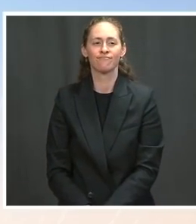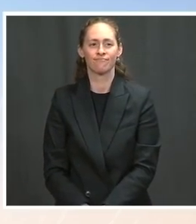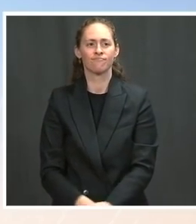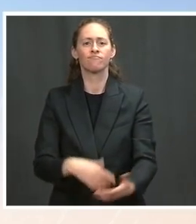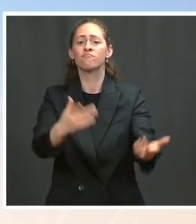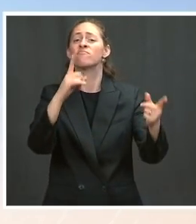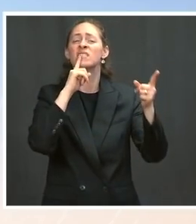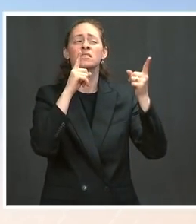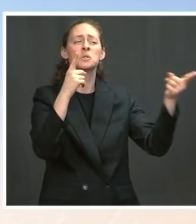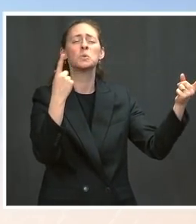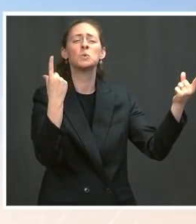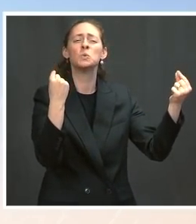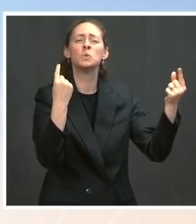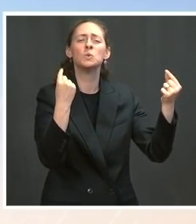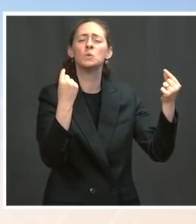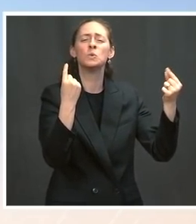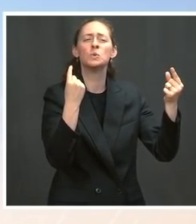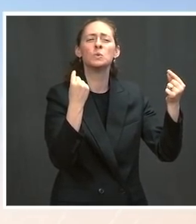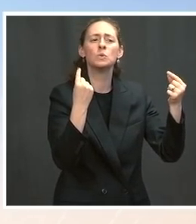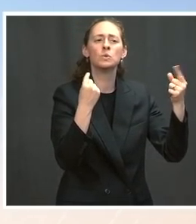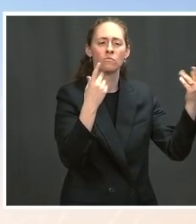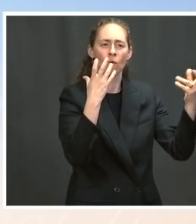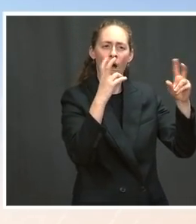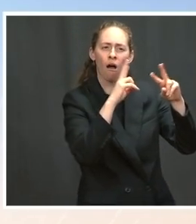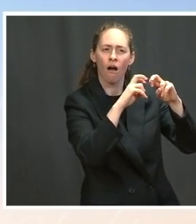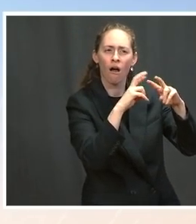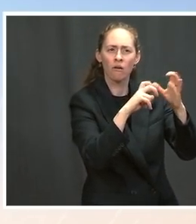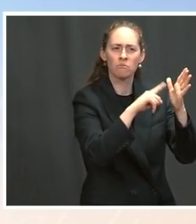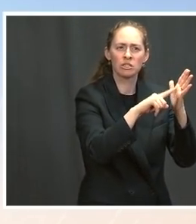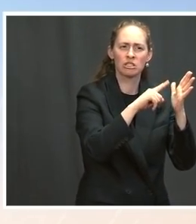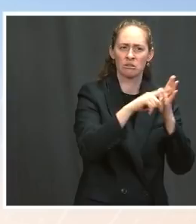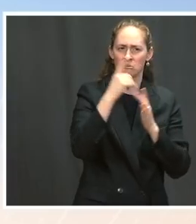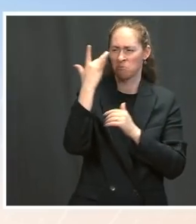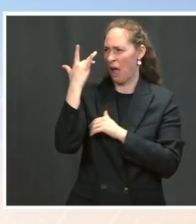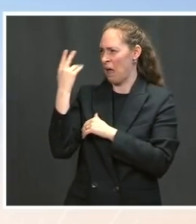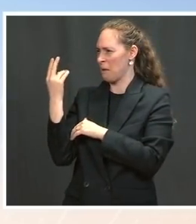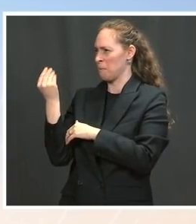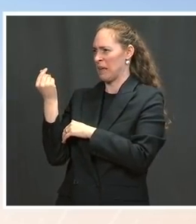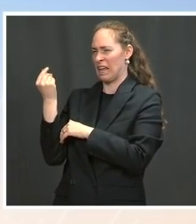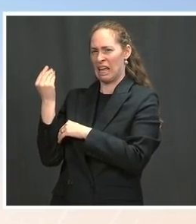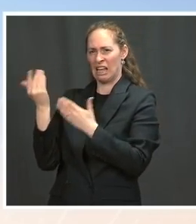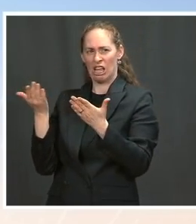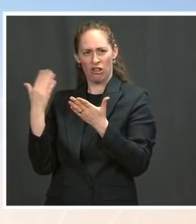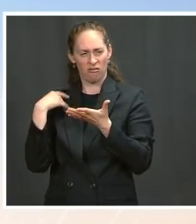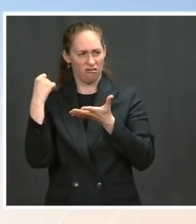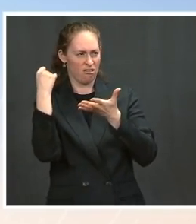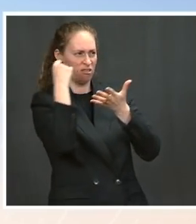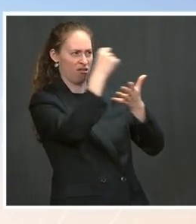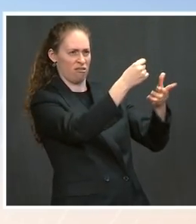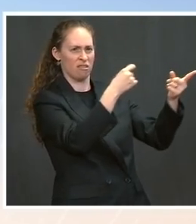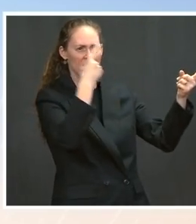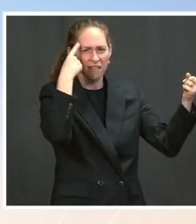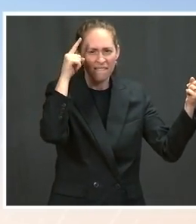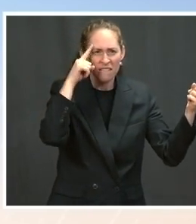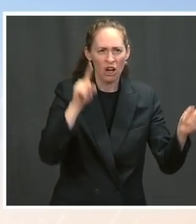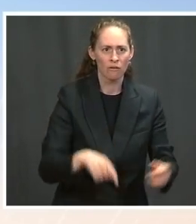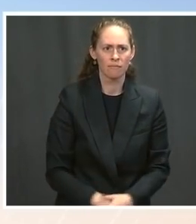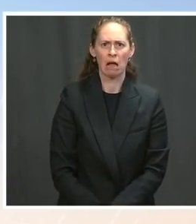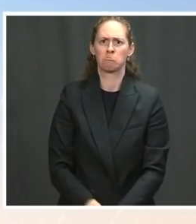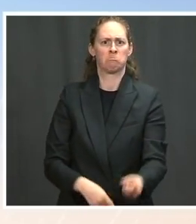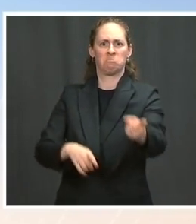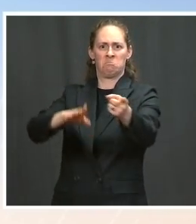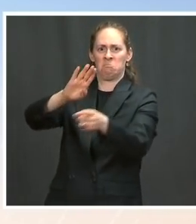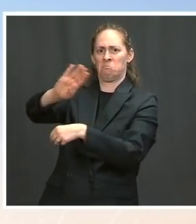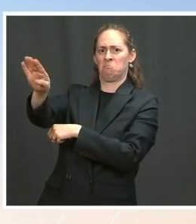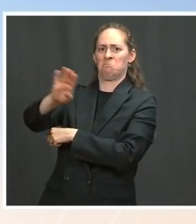would the U.S. fund that in China? Why would Dr. Fauci? Ms. I'm happy to send you to the NIH about more specifics of what program